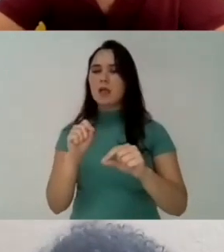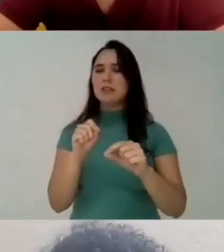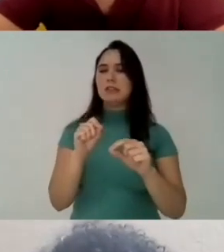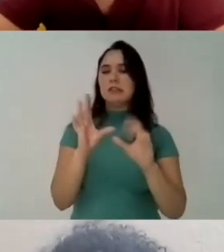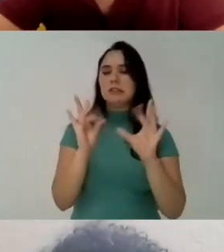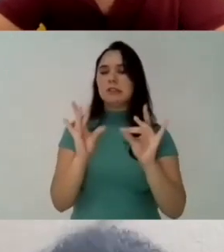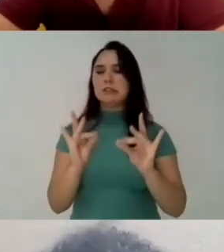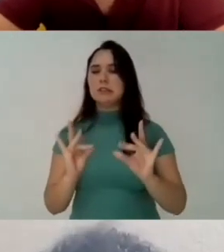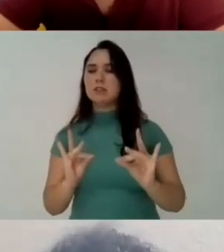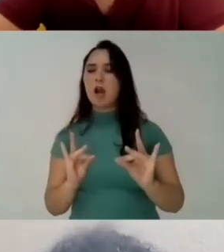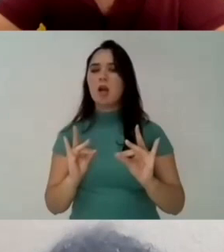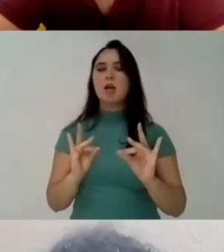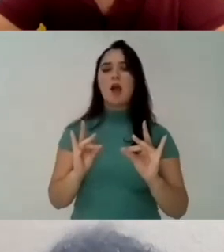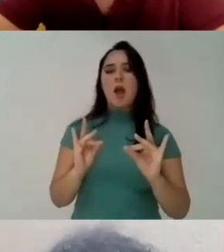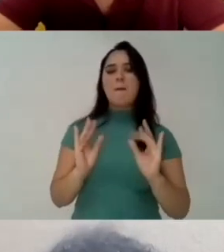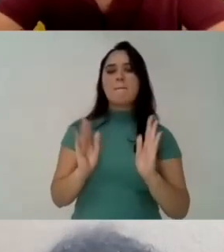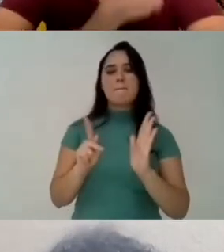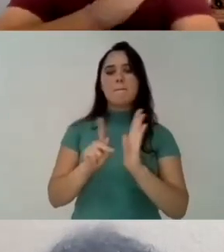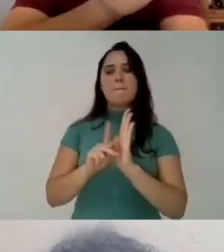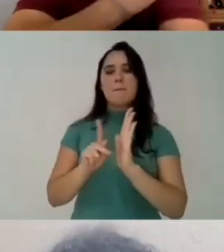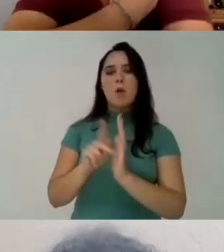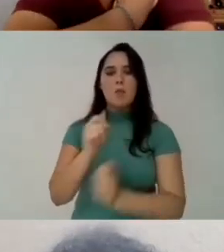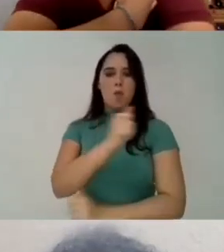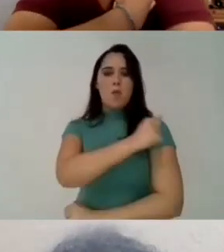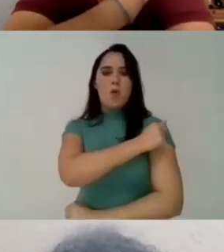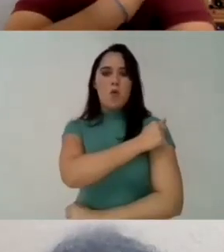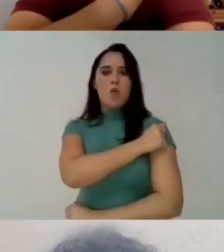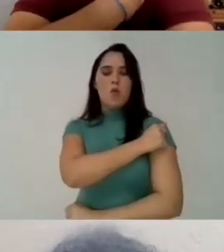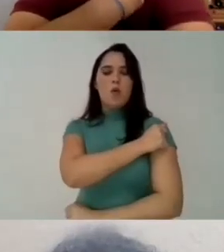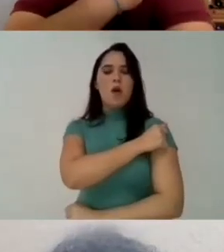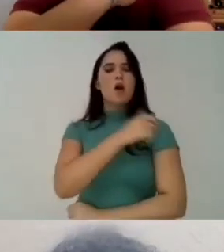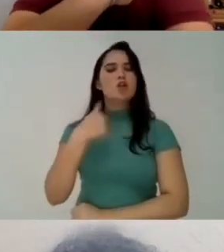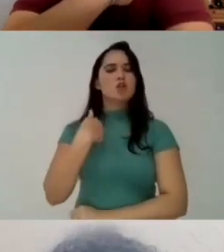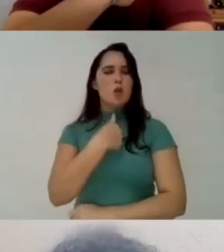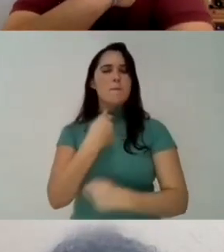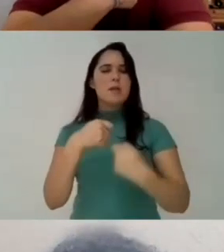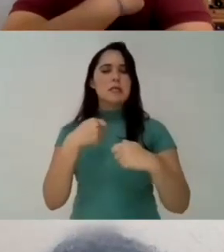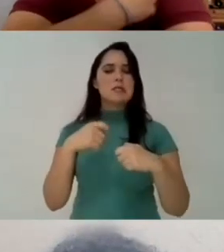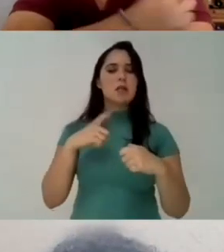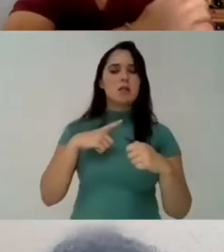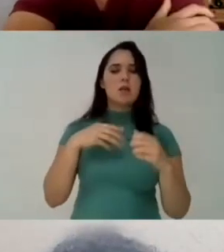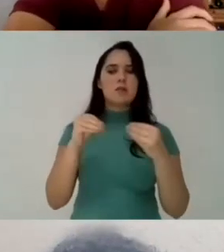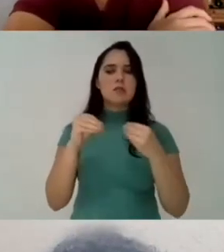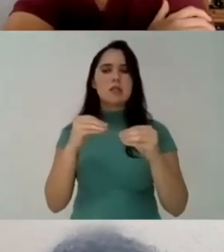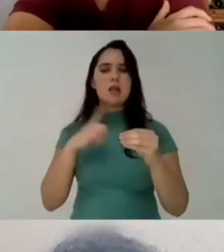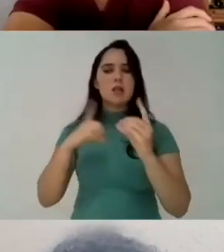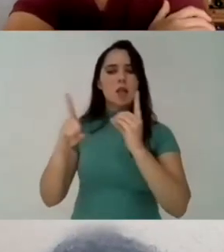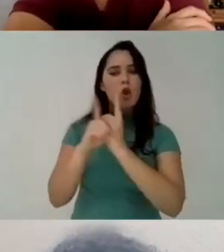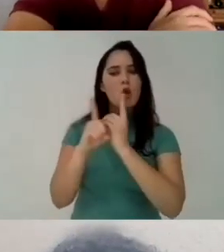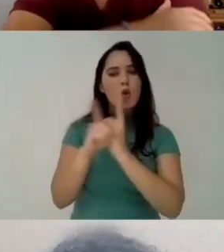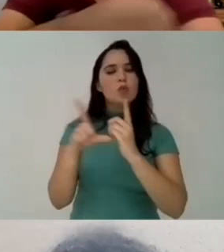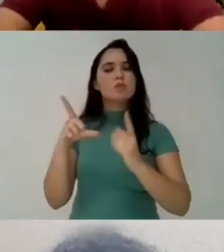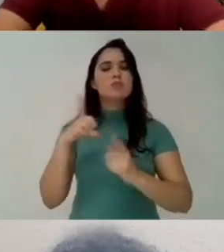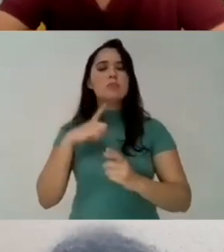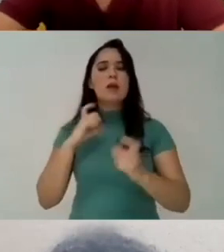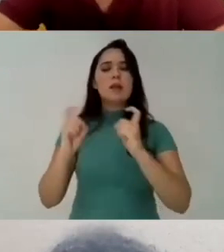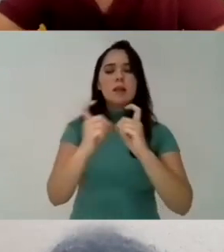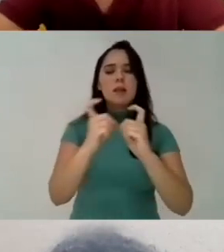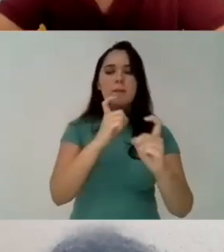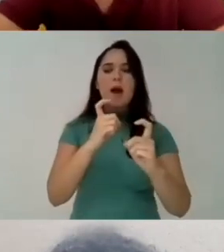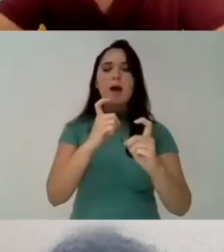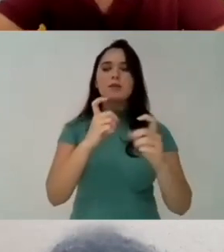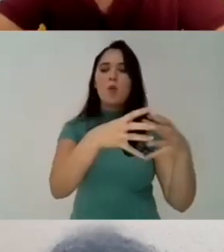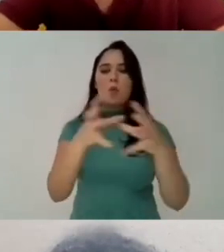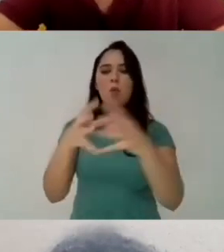And these are students that are suffering quite a lot of attacks in this